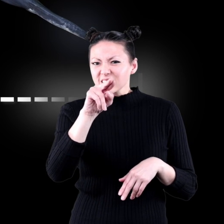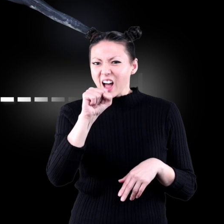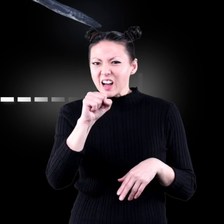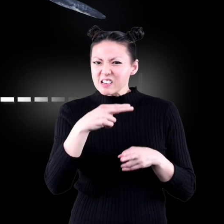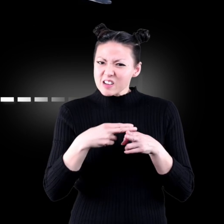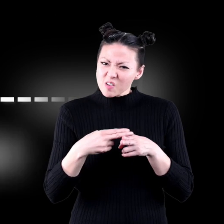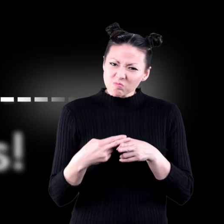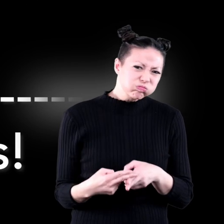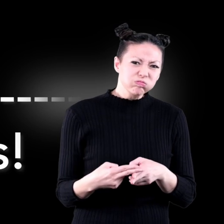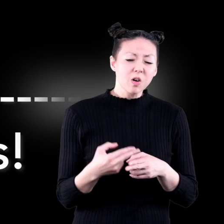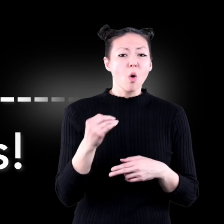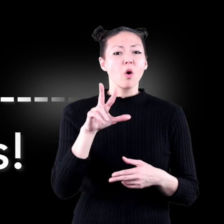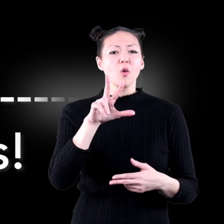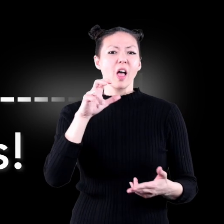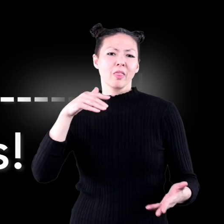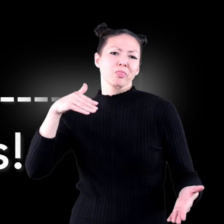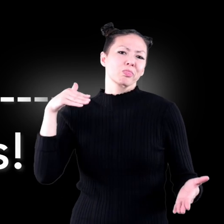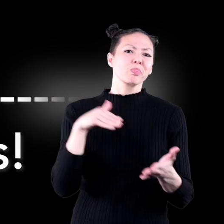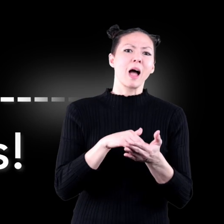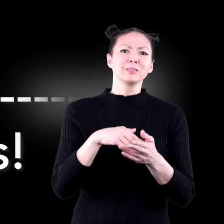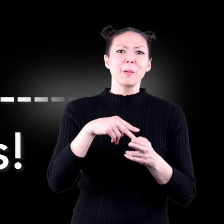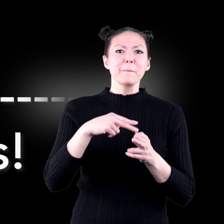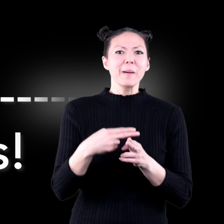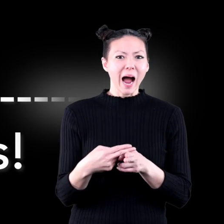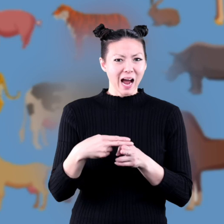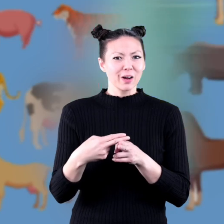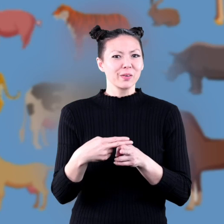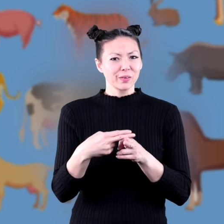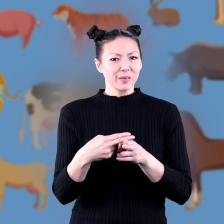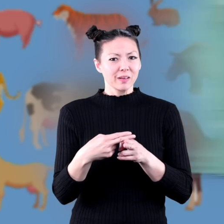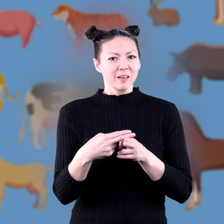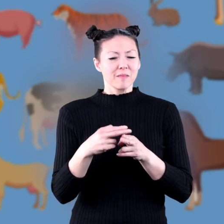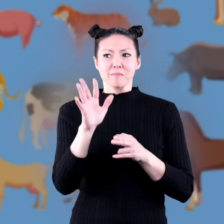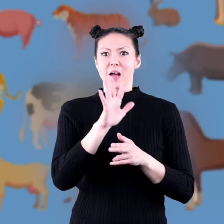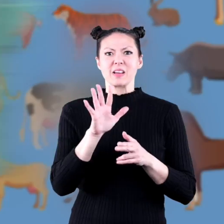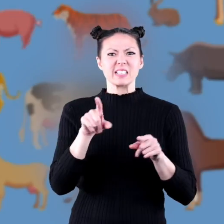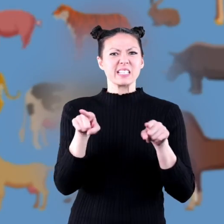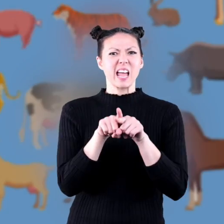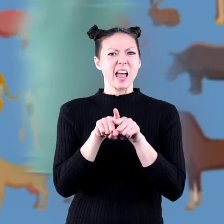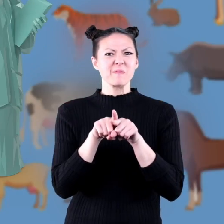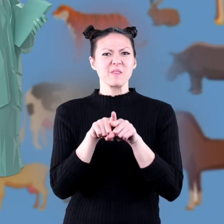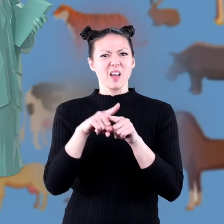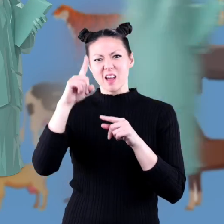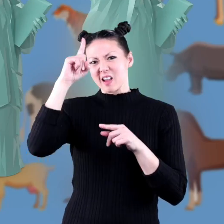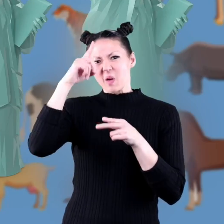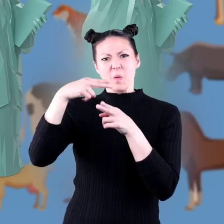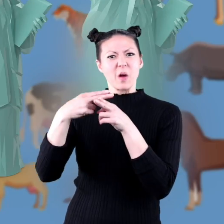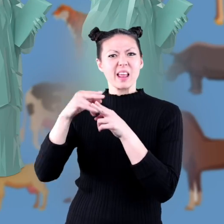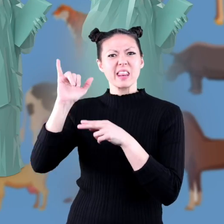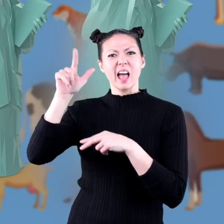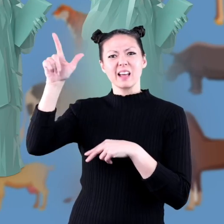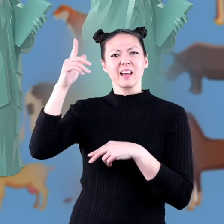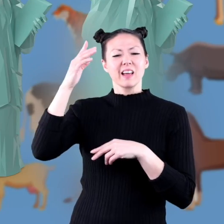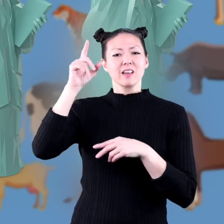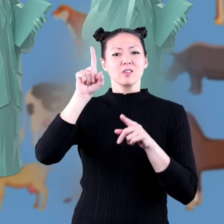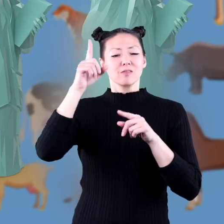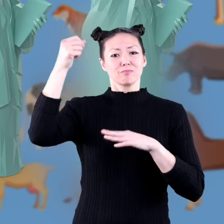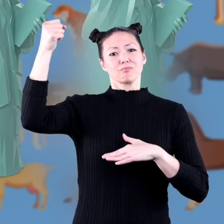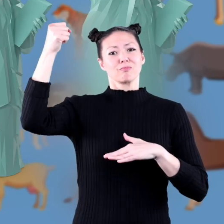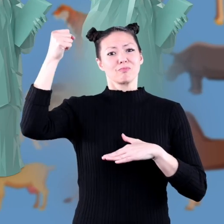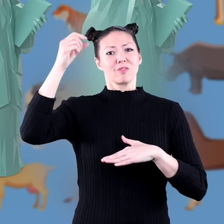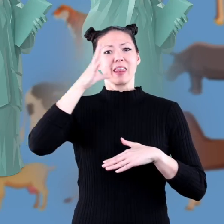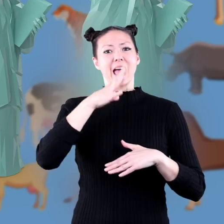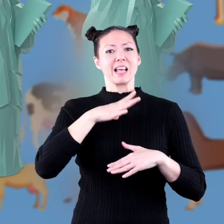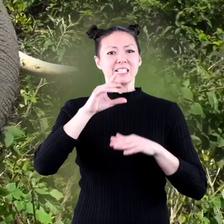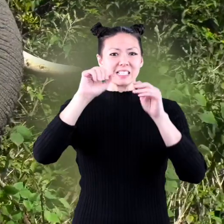tons or three hundred thousand pounds that's about the same weight as five statues of liberty put